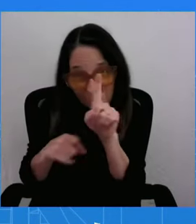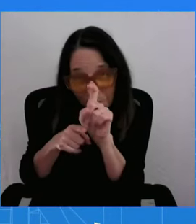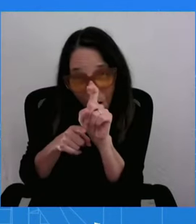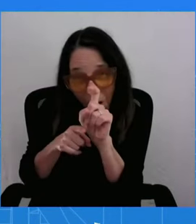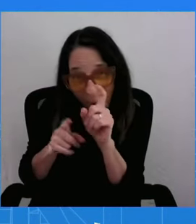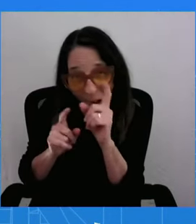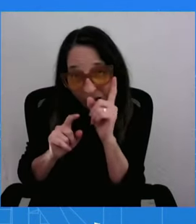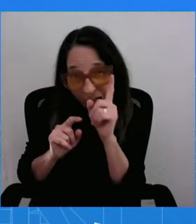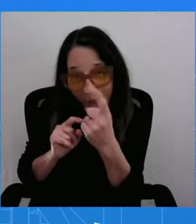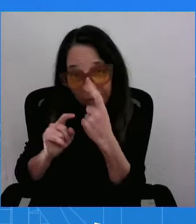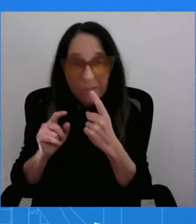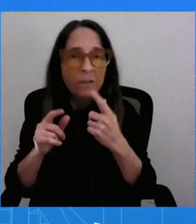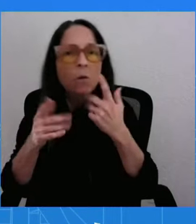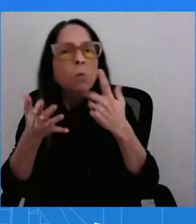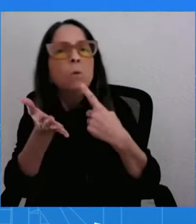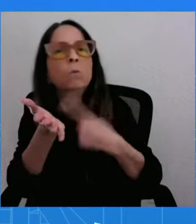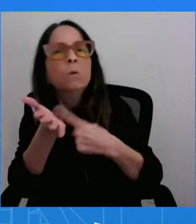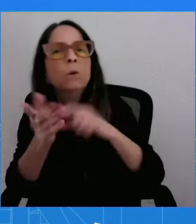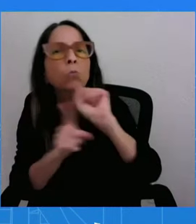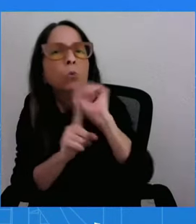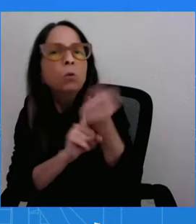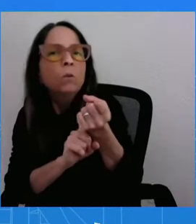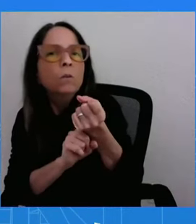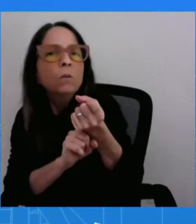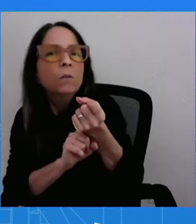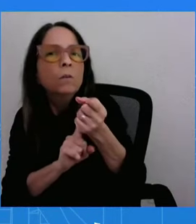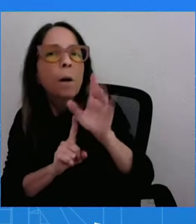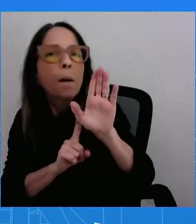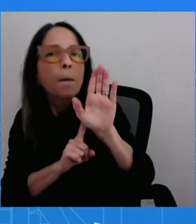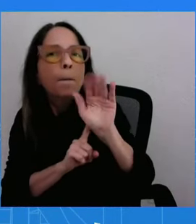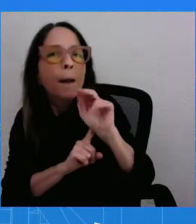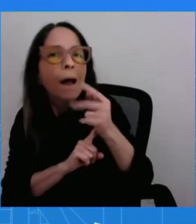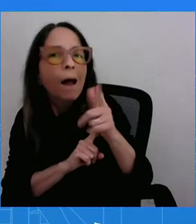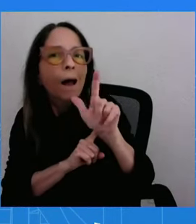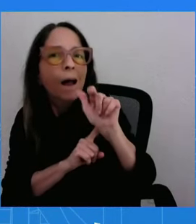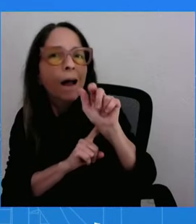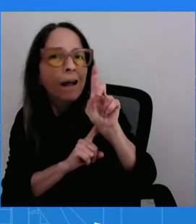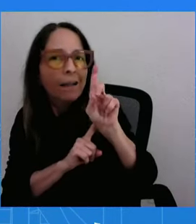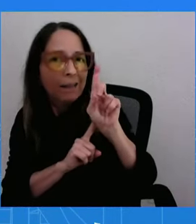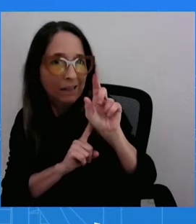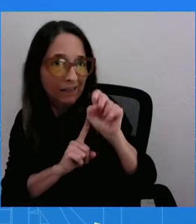mean, the President made clear his continued concerns